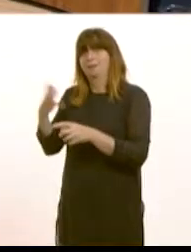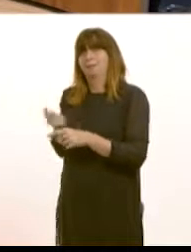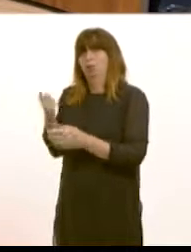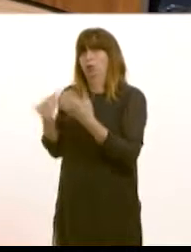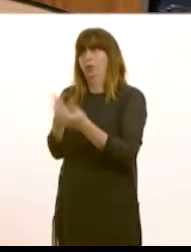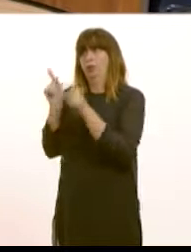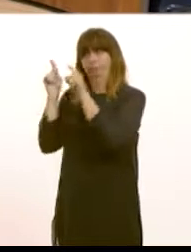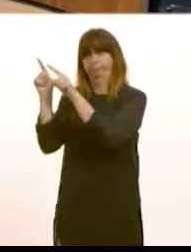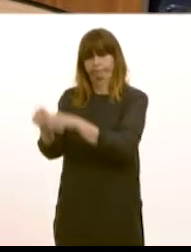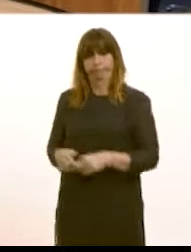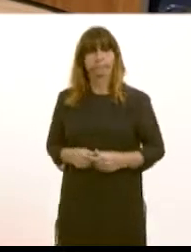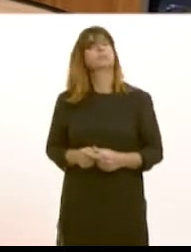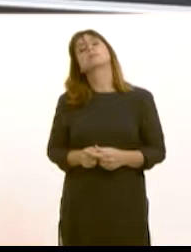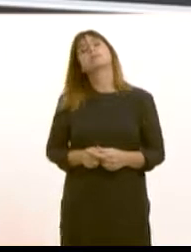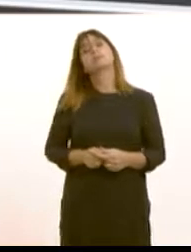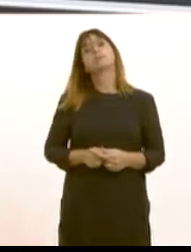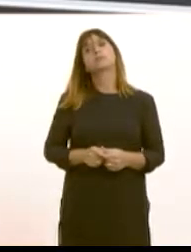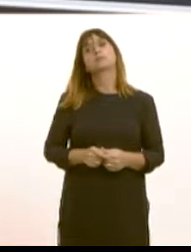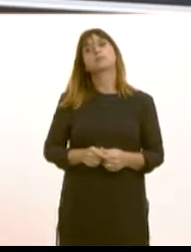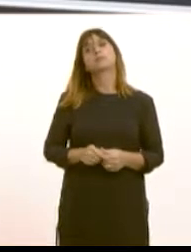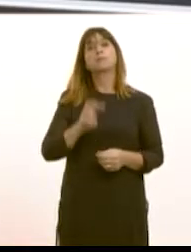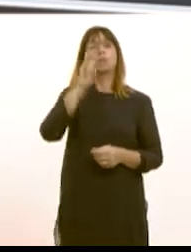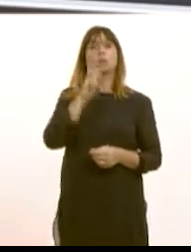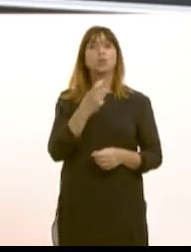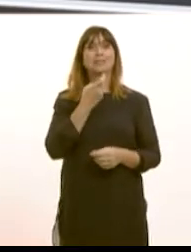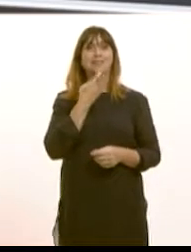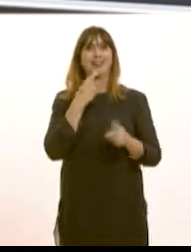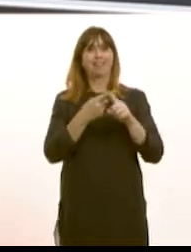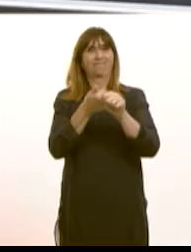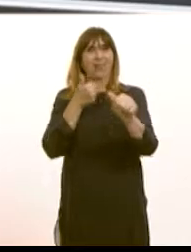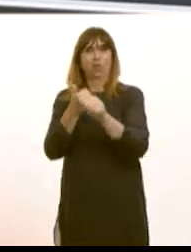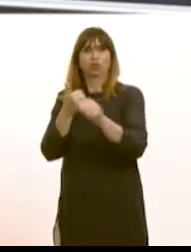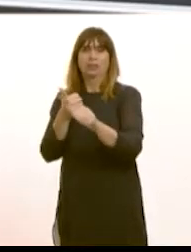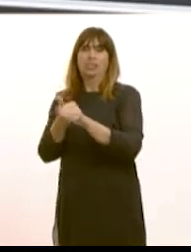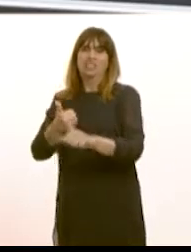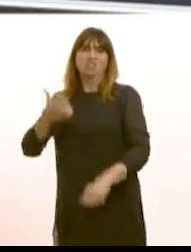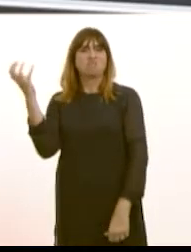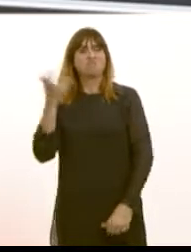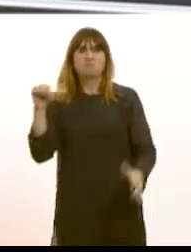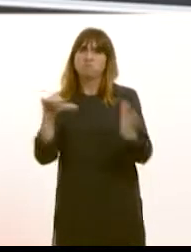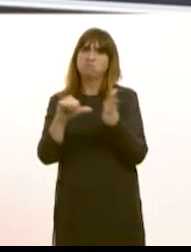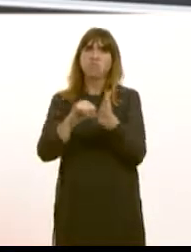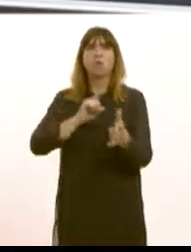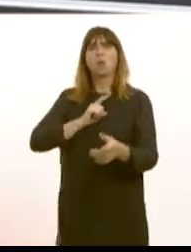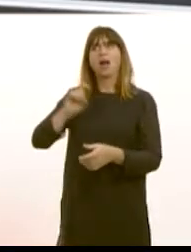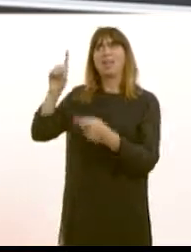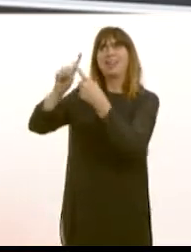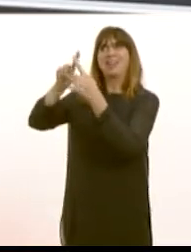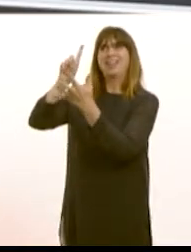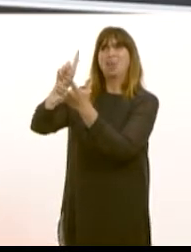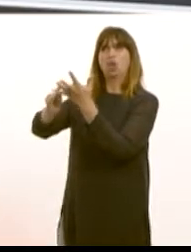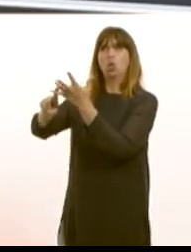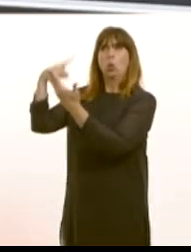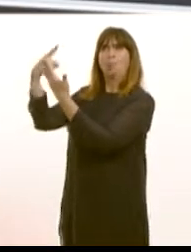Minister, Welsh steel and other energy-intensive industries are suffering as a result of EU-imposed carbon reduction